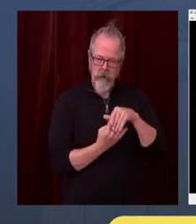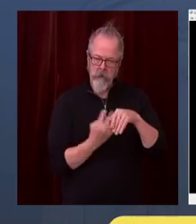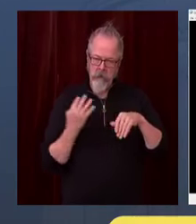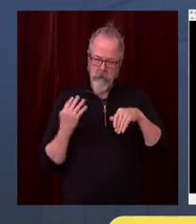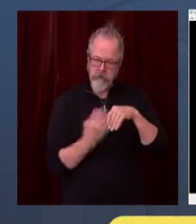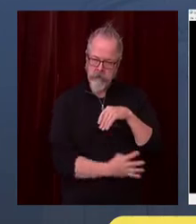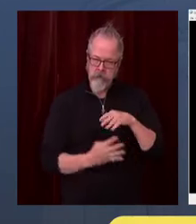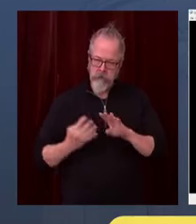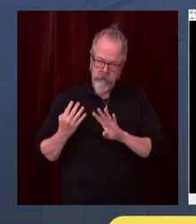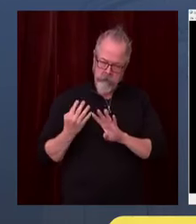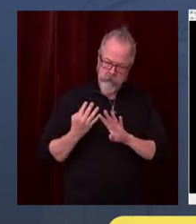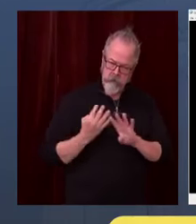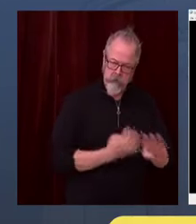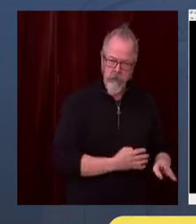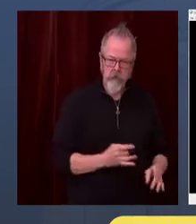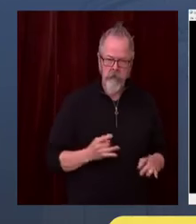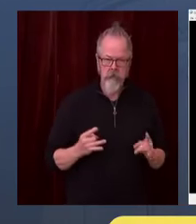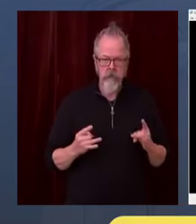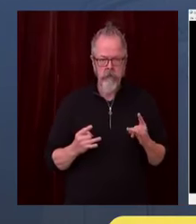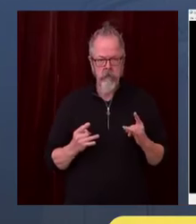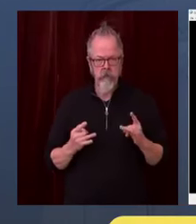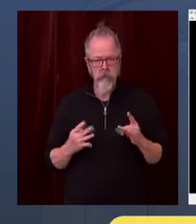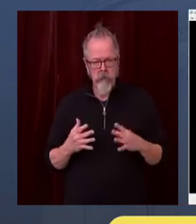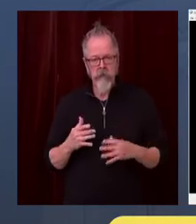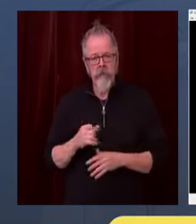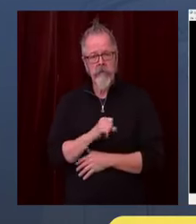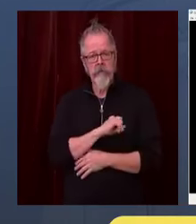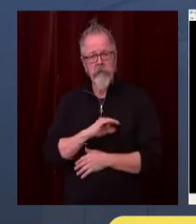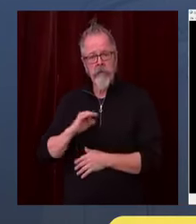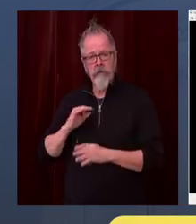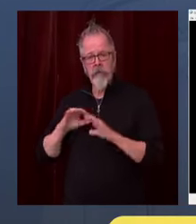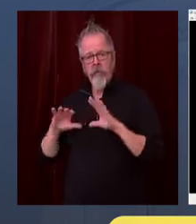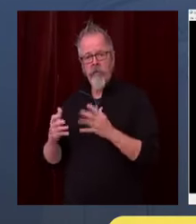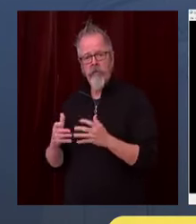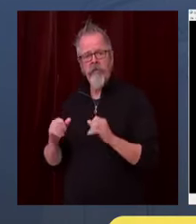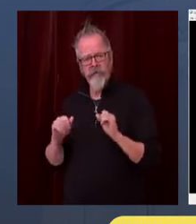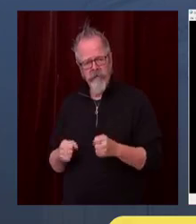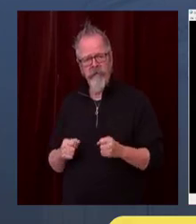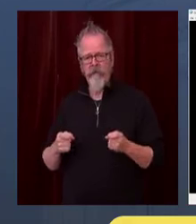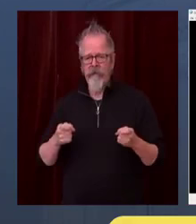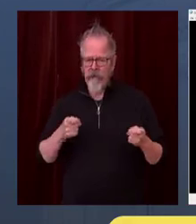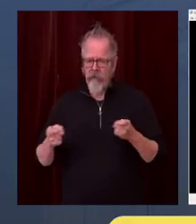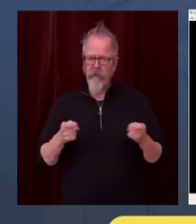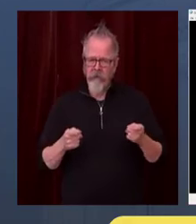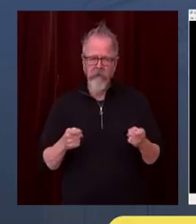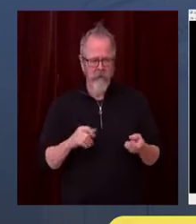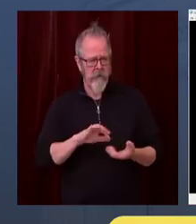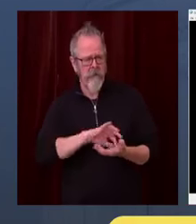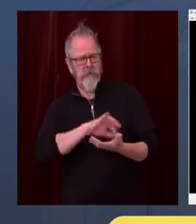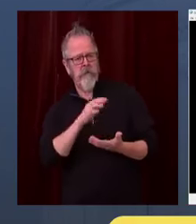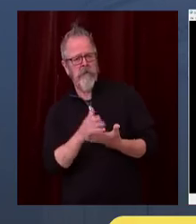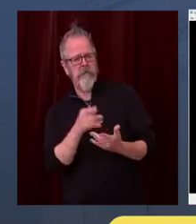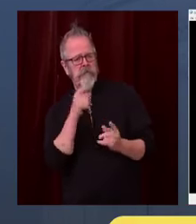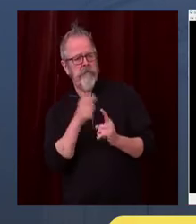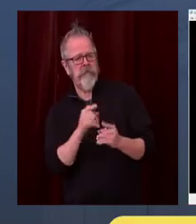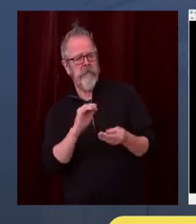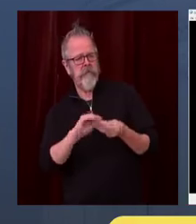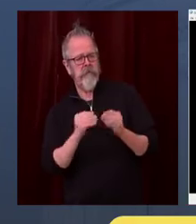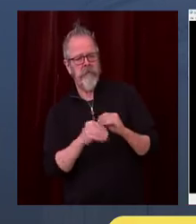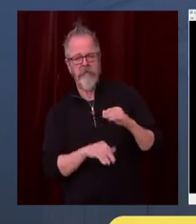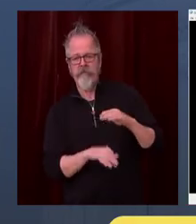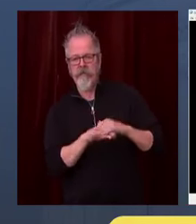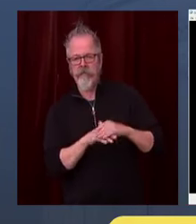It's been difficult for staff for so long, and we have used our emotions, our physical